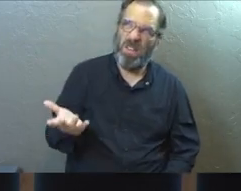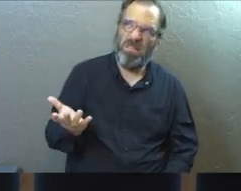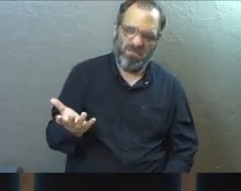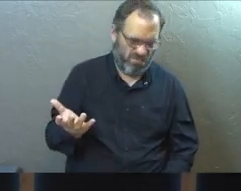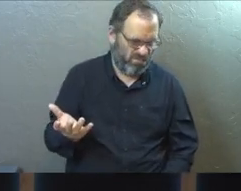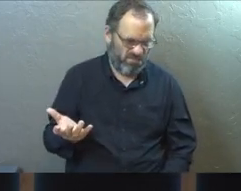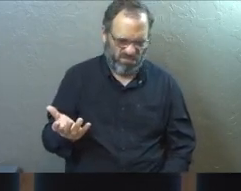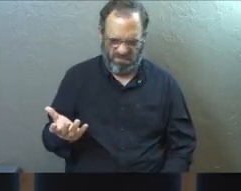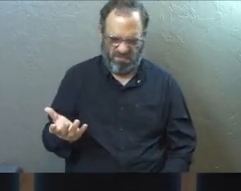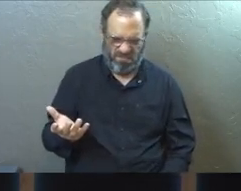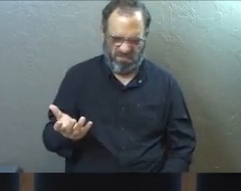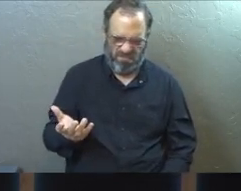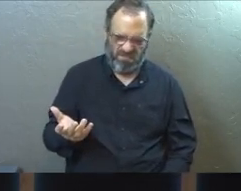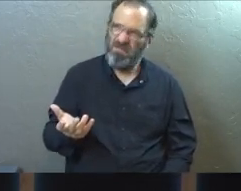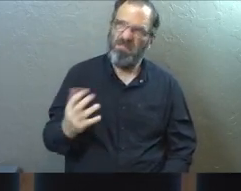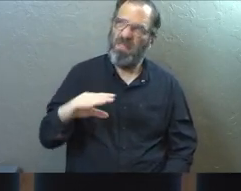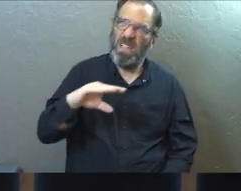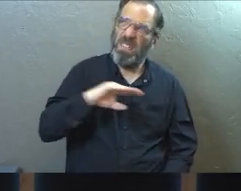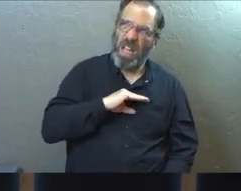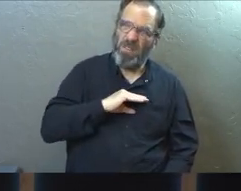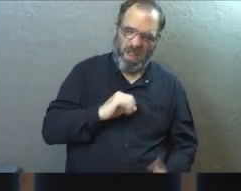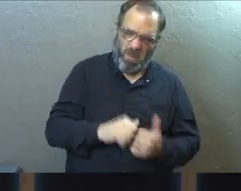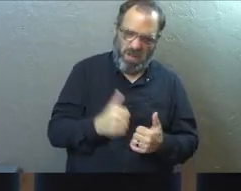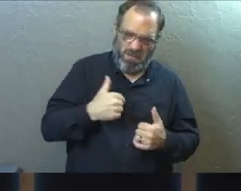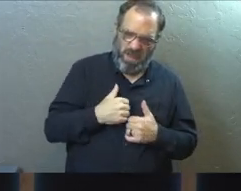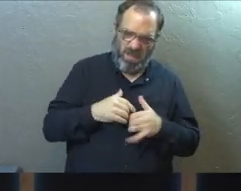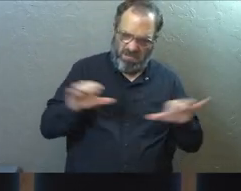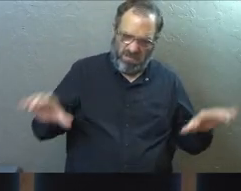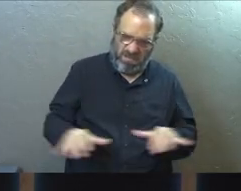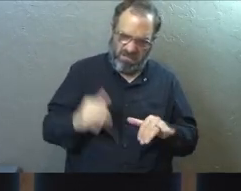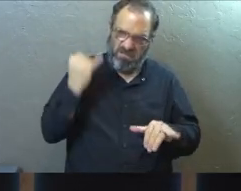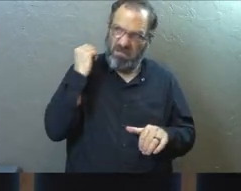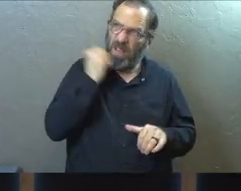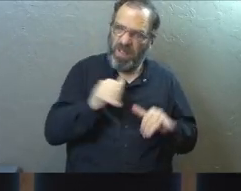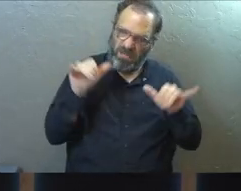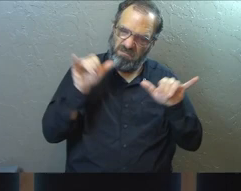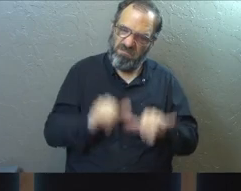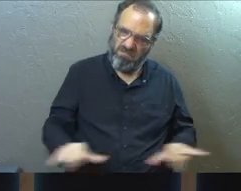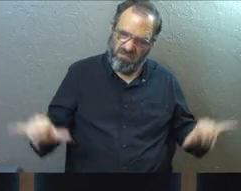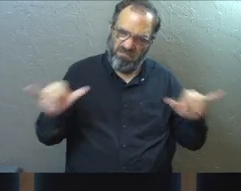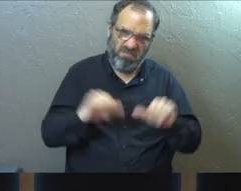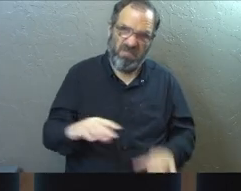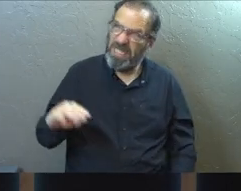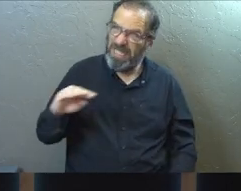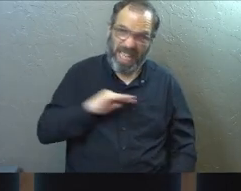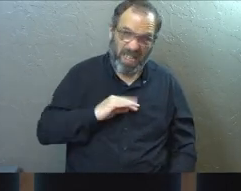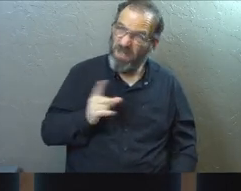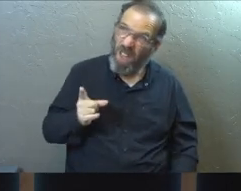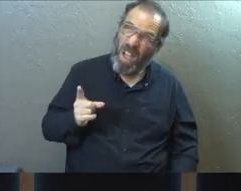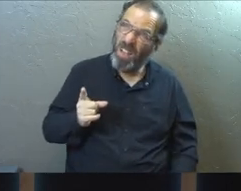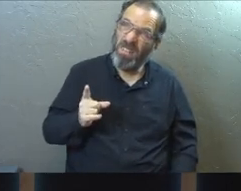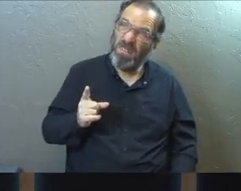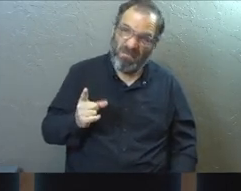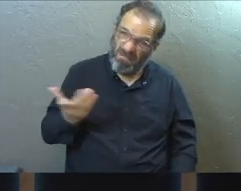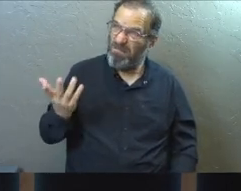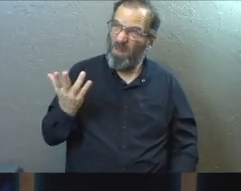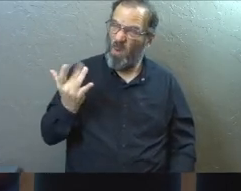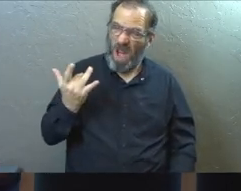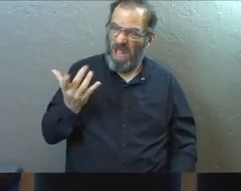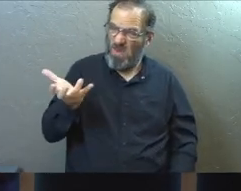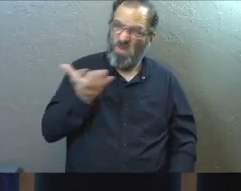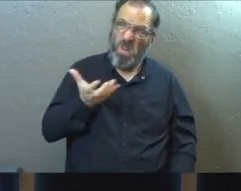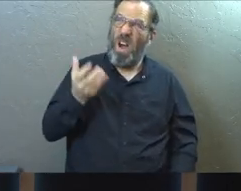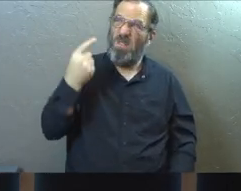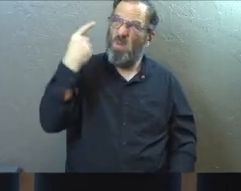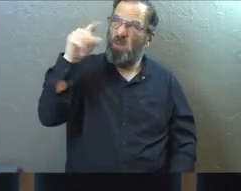Why is God not satisfied with we're just doing the things that we need to do to get along, and that's how life looks? Why does He